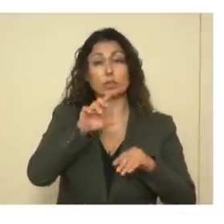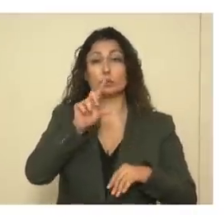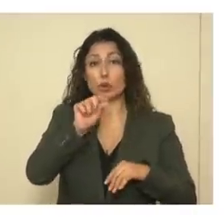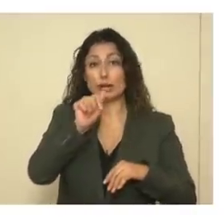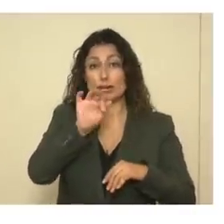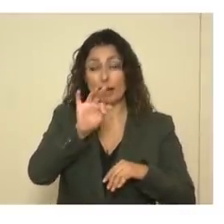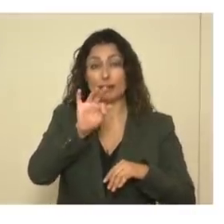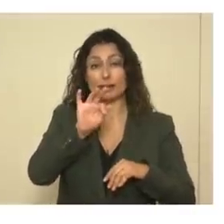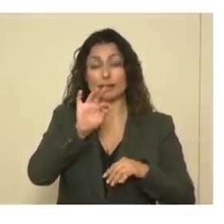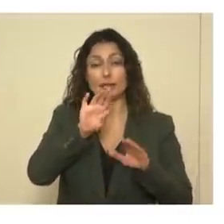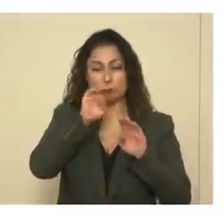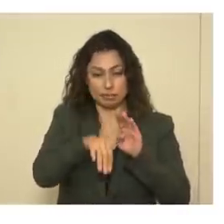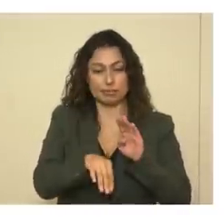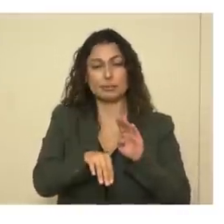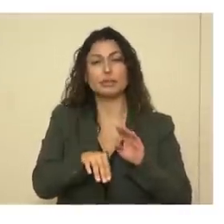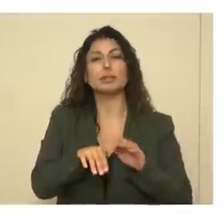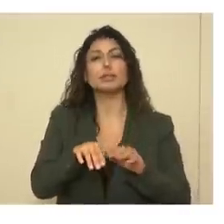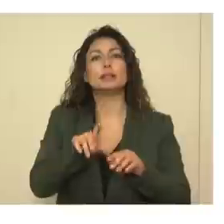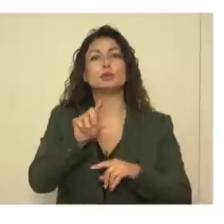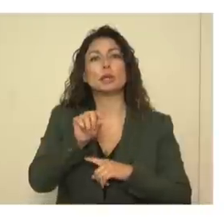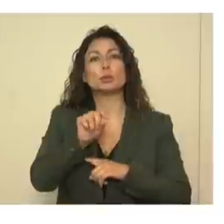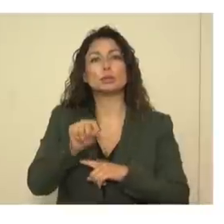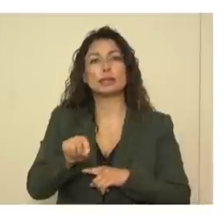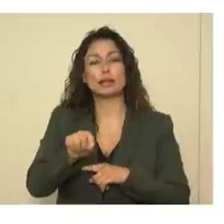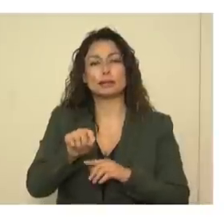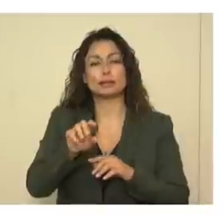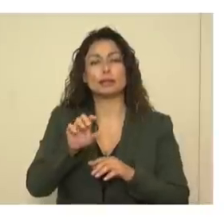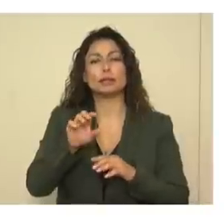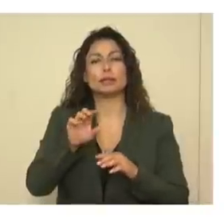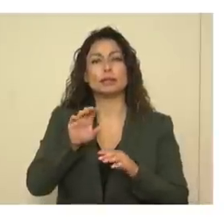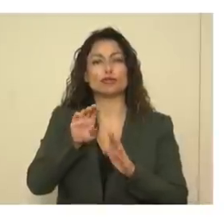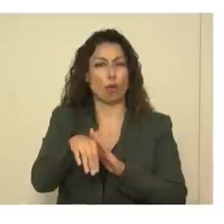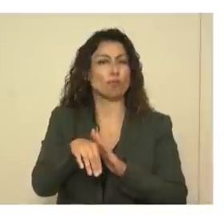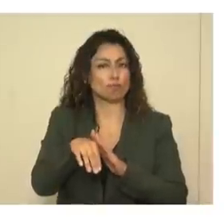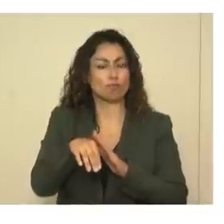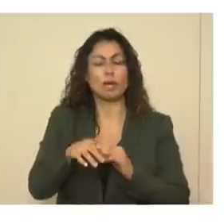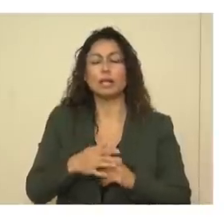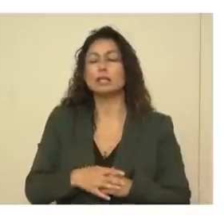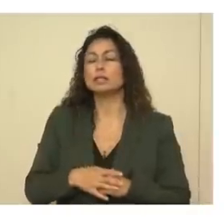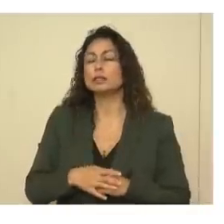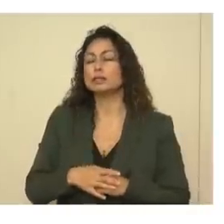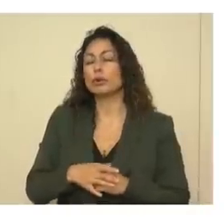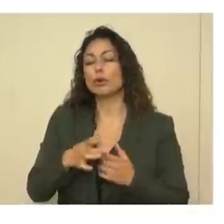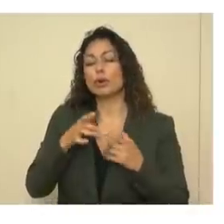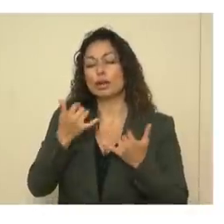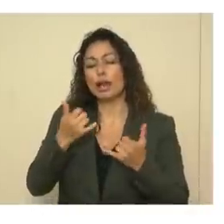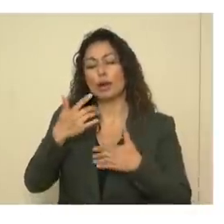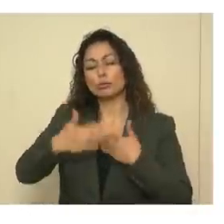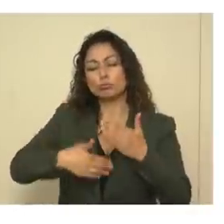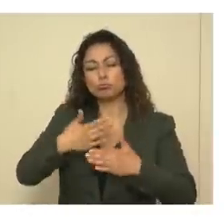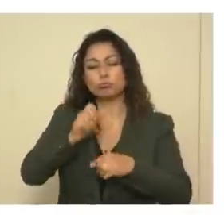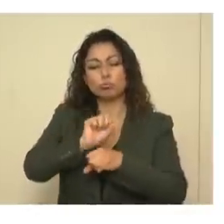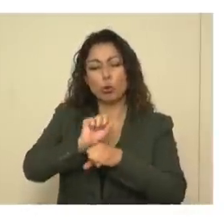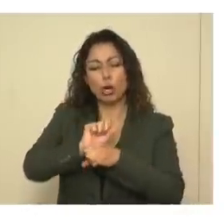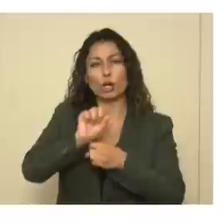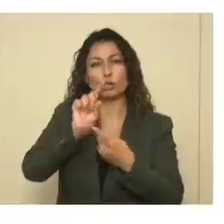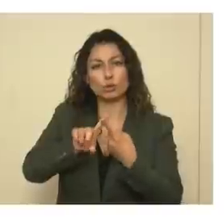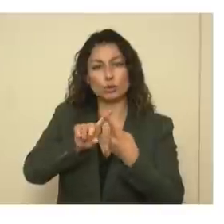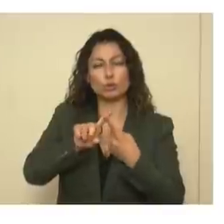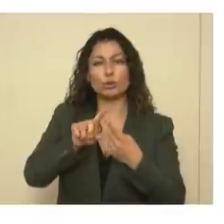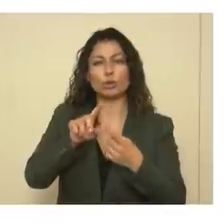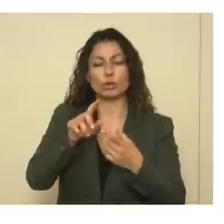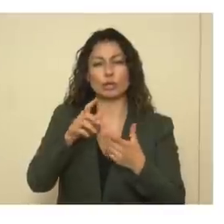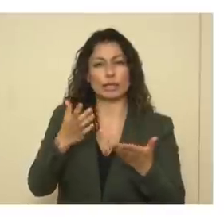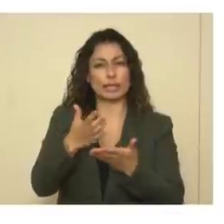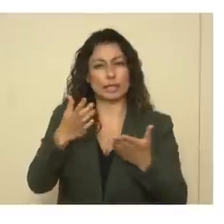than there's been a 20% drop. So another thing is as we move toward a state